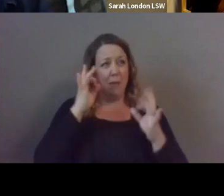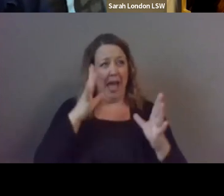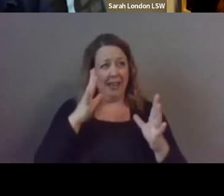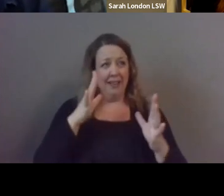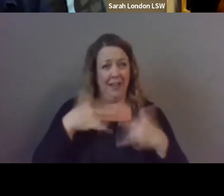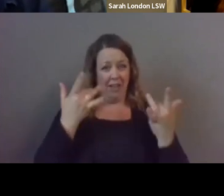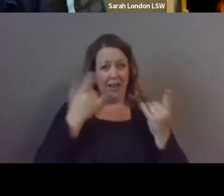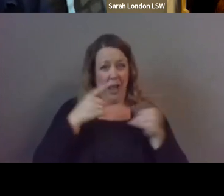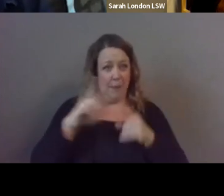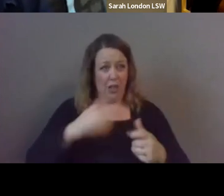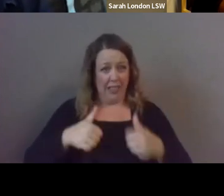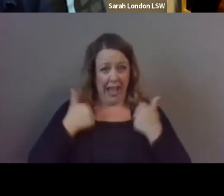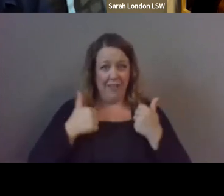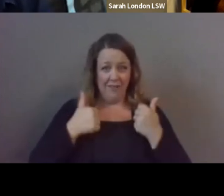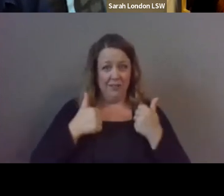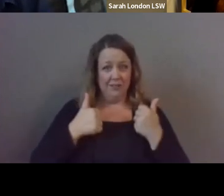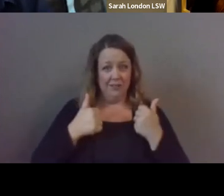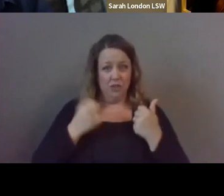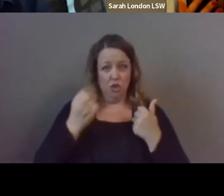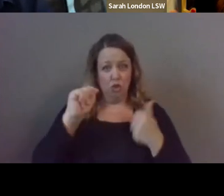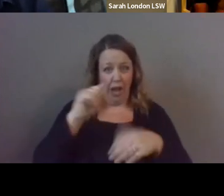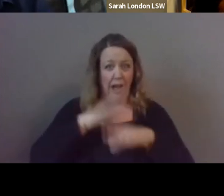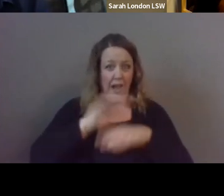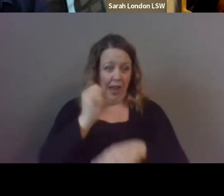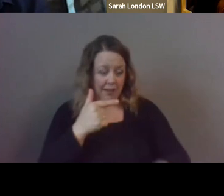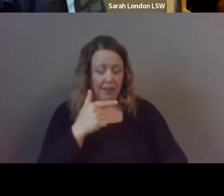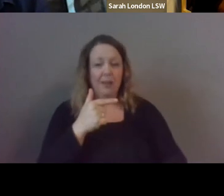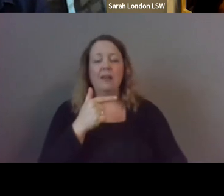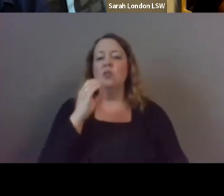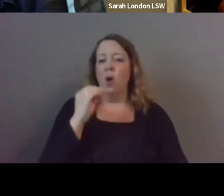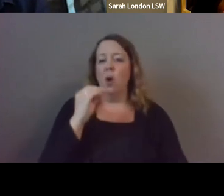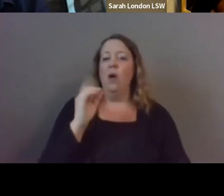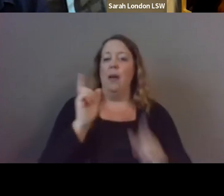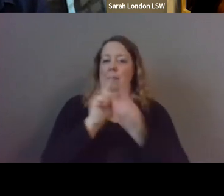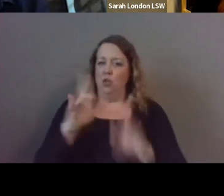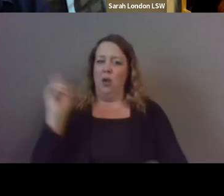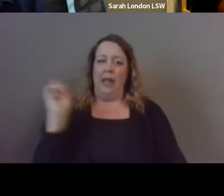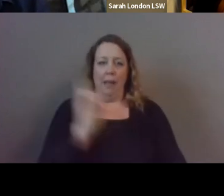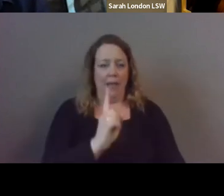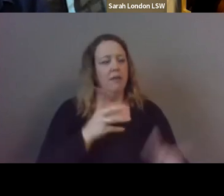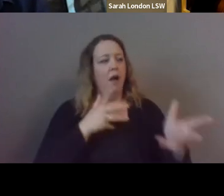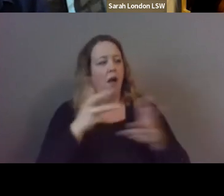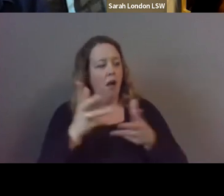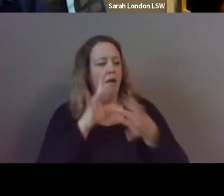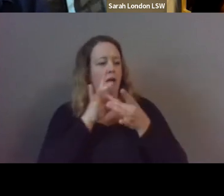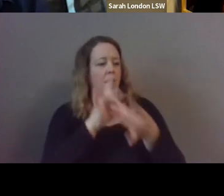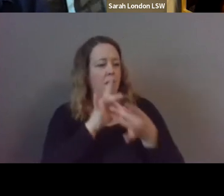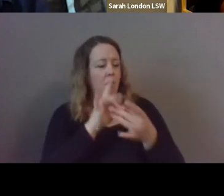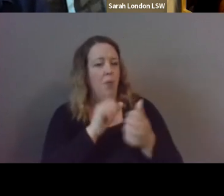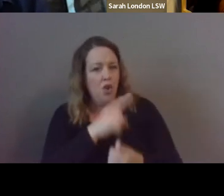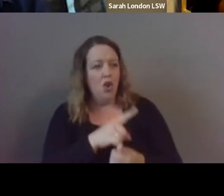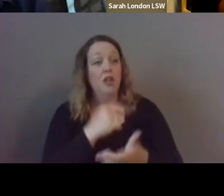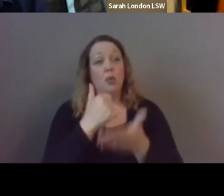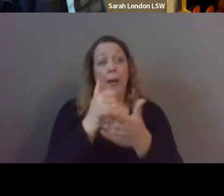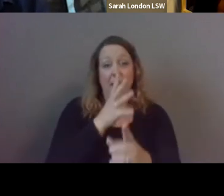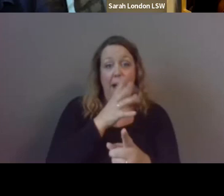and so our program kind of stepped in along with our mentor and created this connection with her and relationship in order to help mom who was